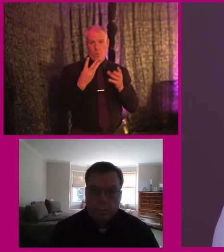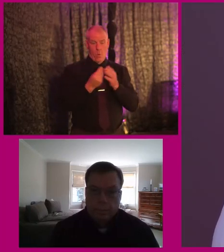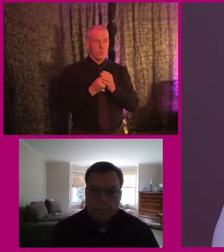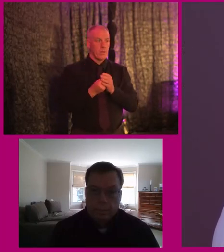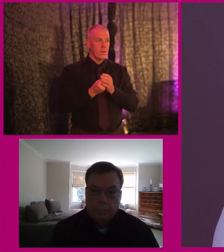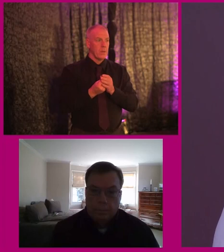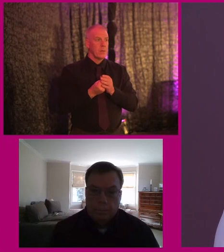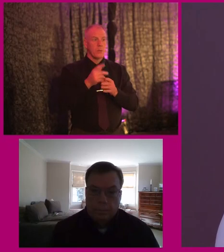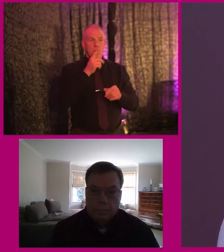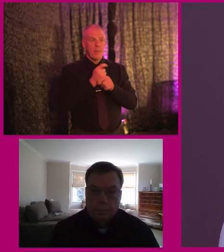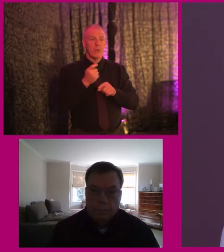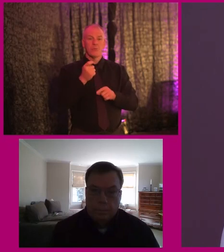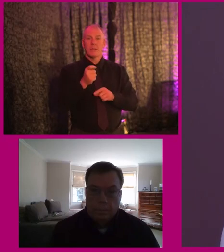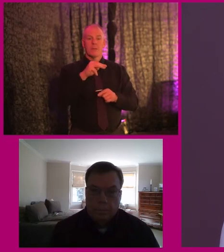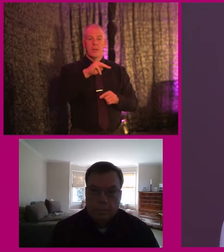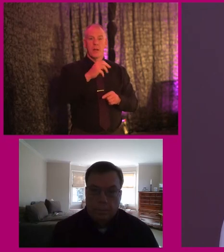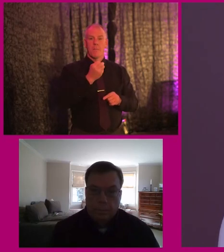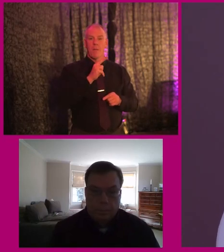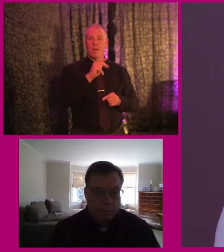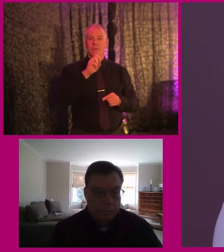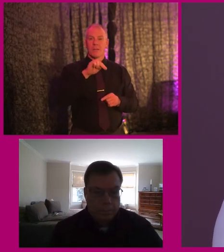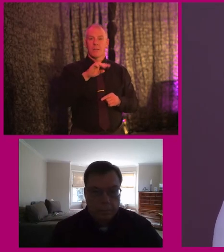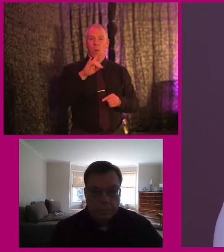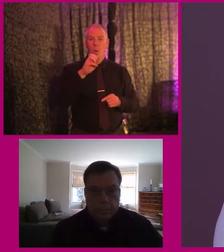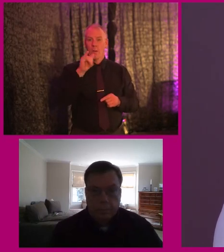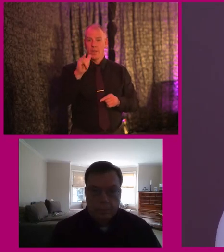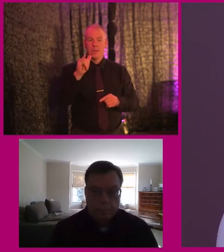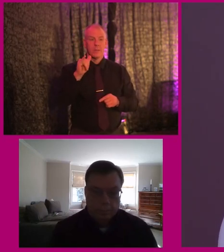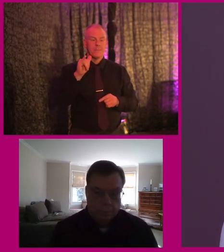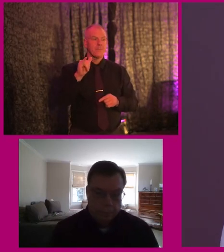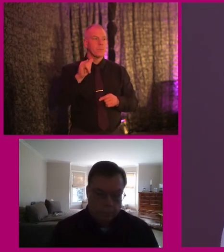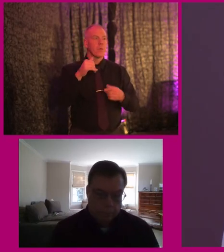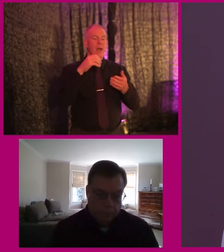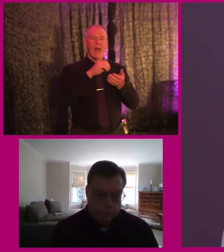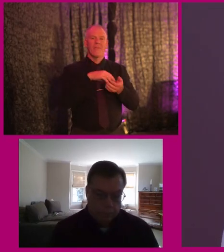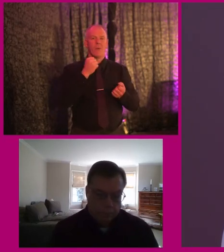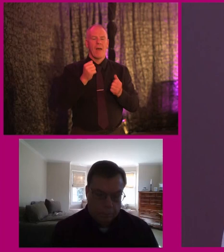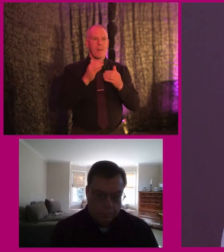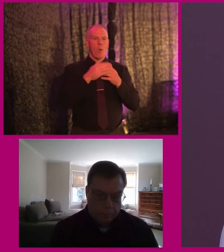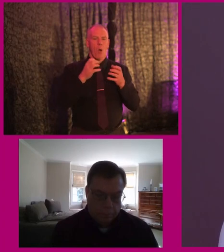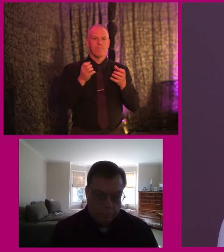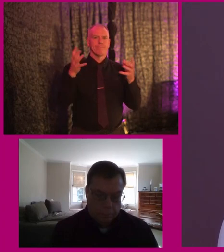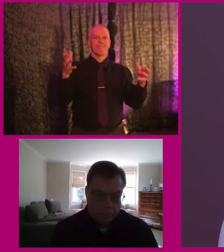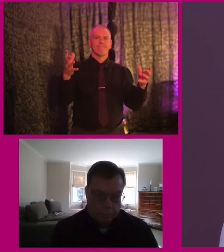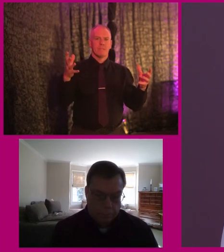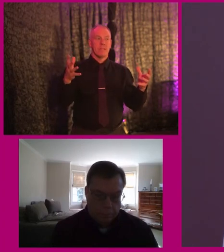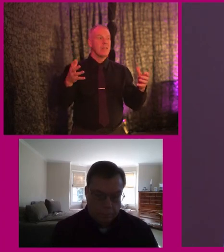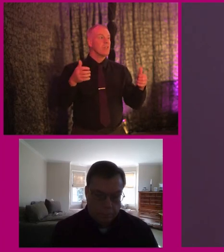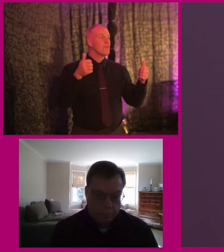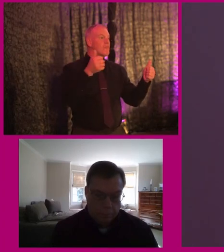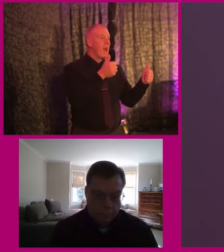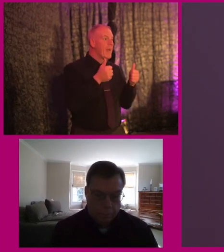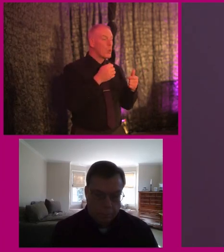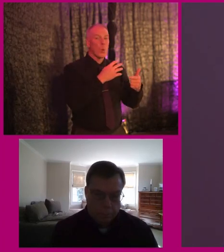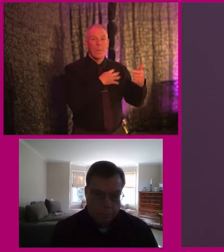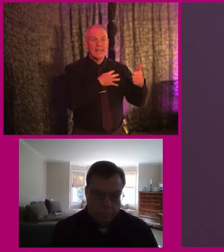transport. Martin, how are Elaine? We have to have a louder voice. Like, it's great we're all on these committees,